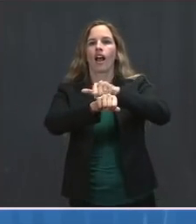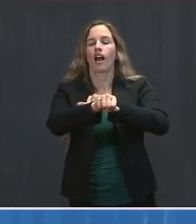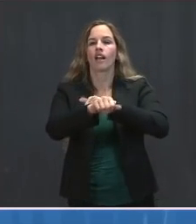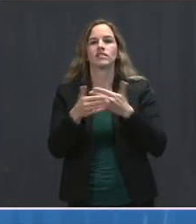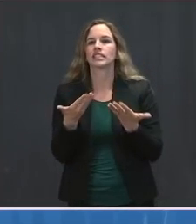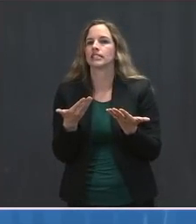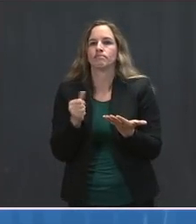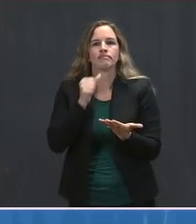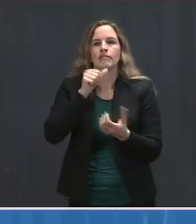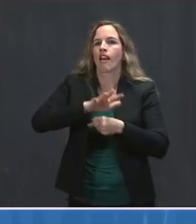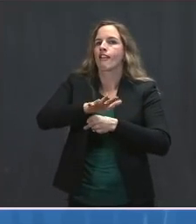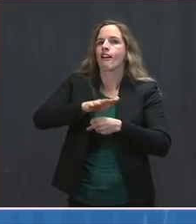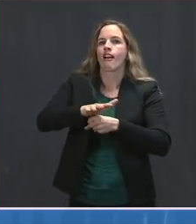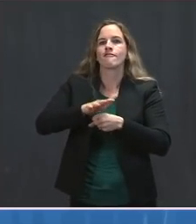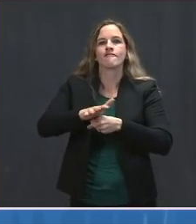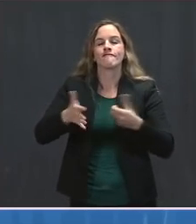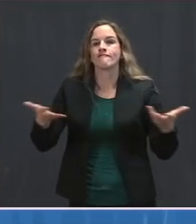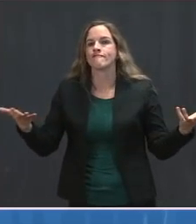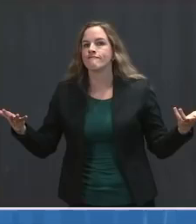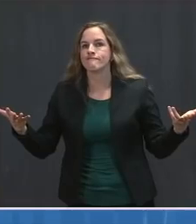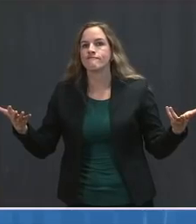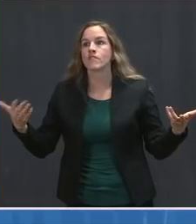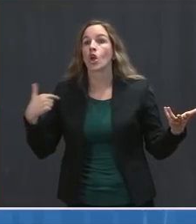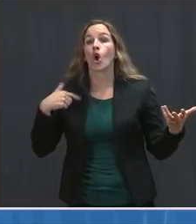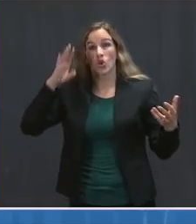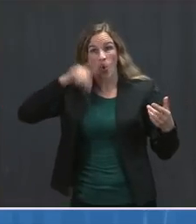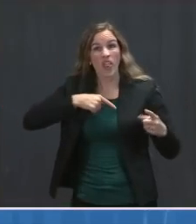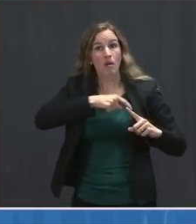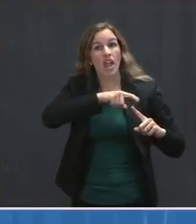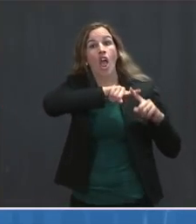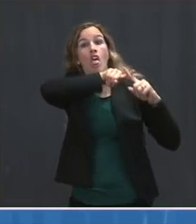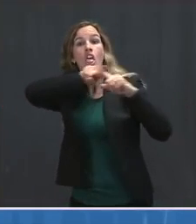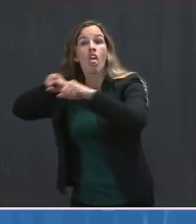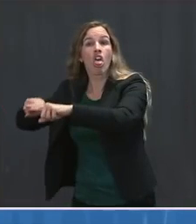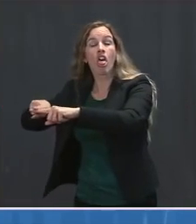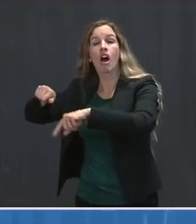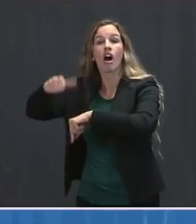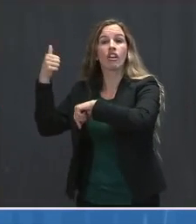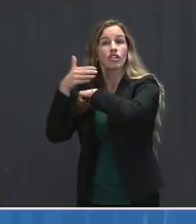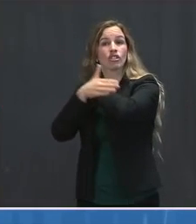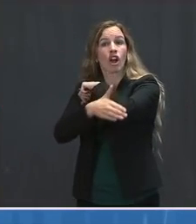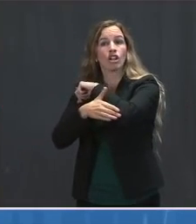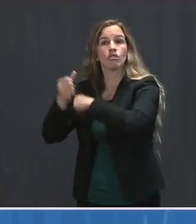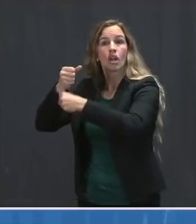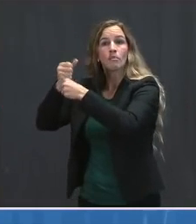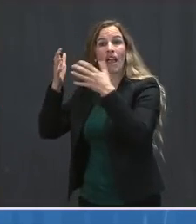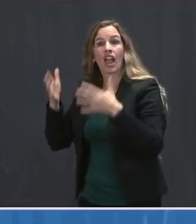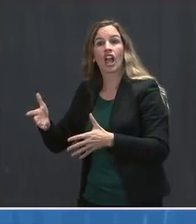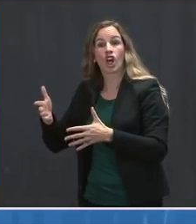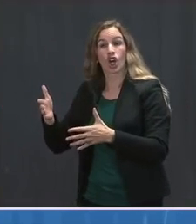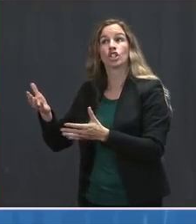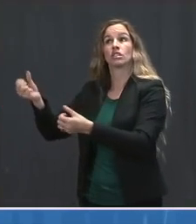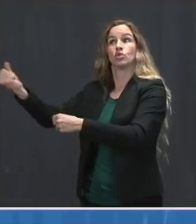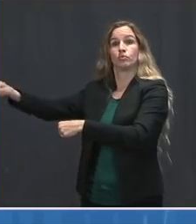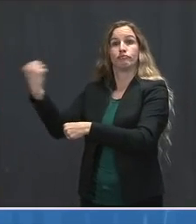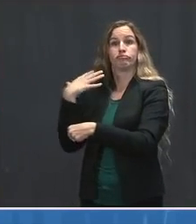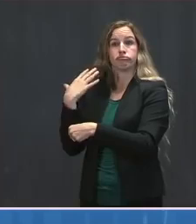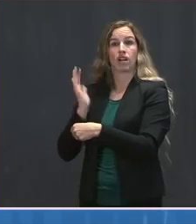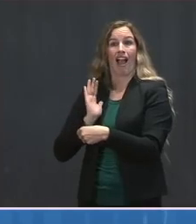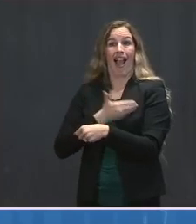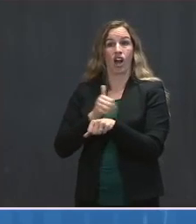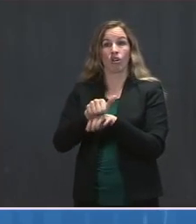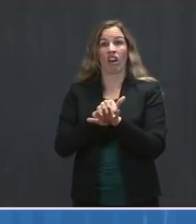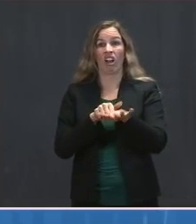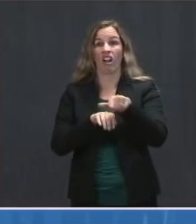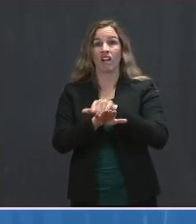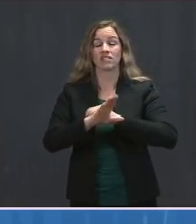have enough gloves. We're nearly 100 percent reliant on overseas manufacturers to export to us, our country, surgical gloves